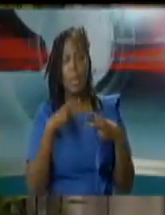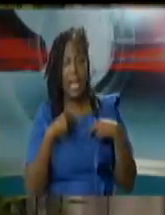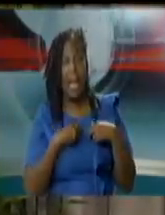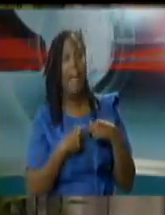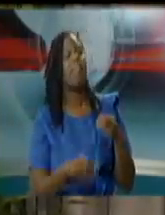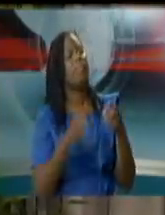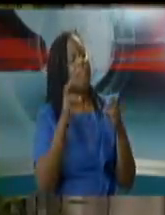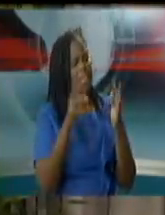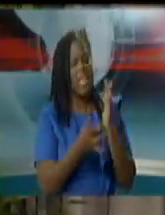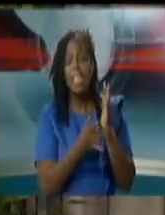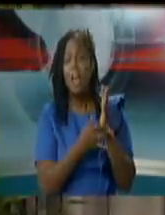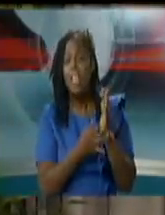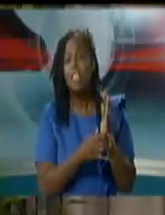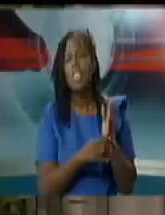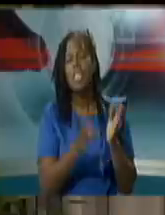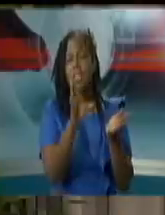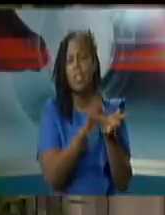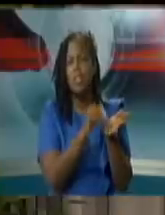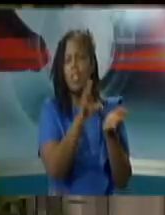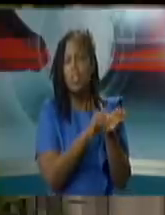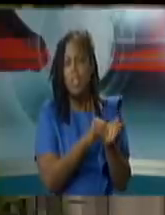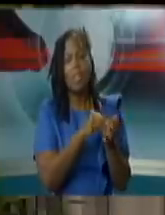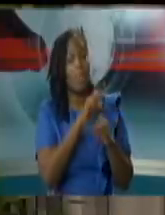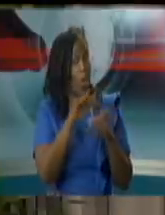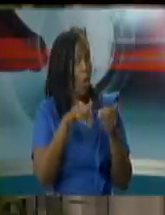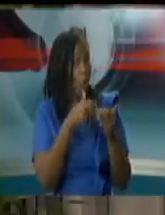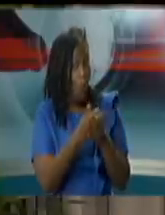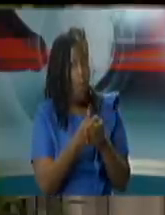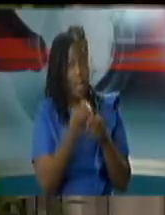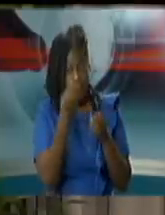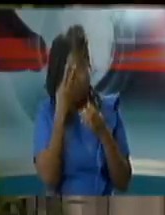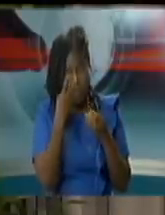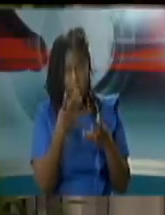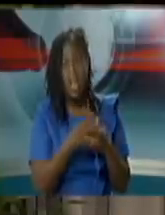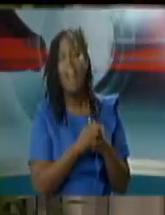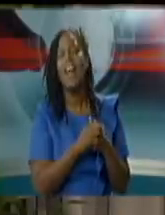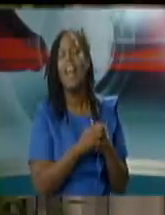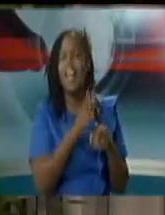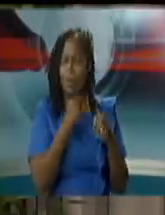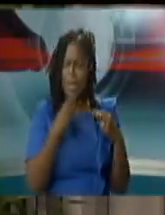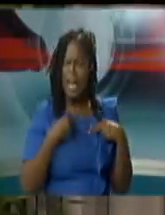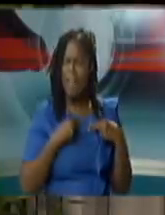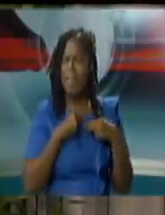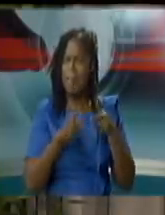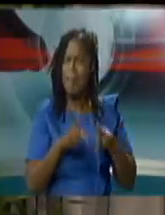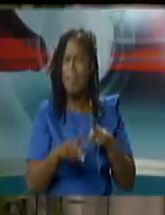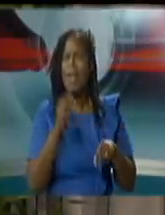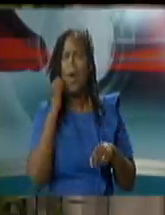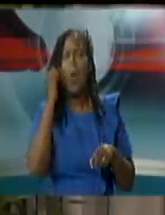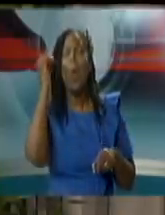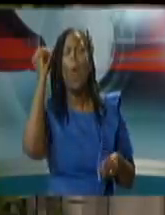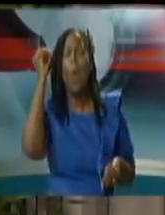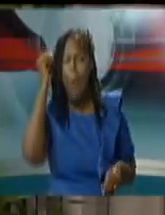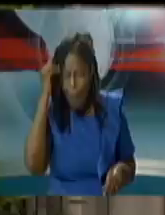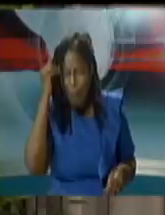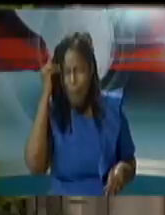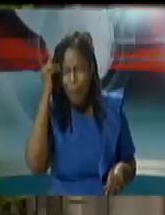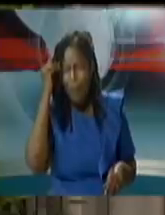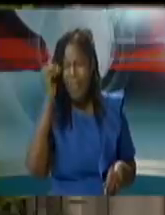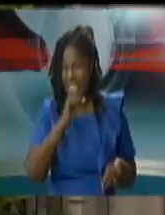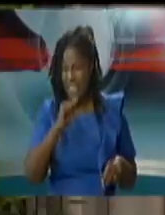at the same time that it's being recorded we have transcriptionists sitting in their homes typing and transcribing the record